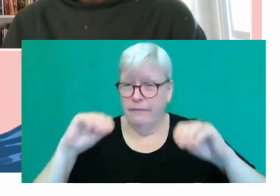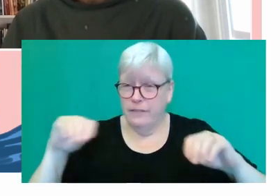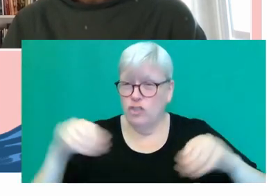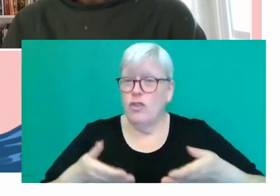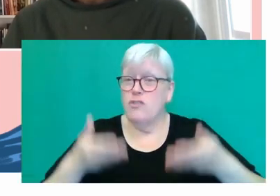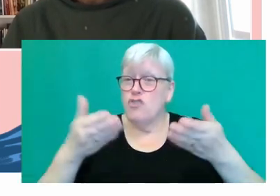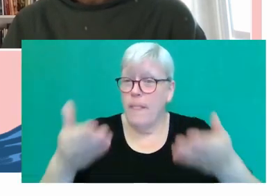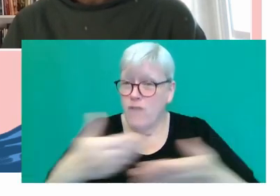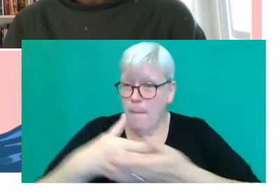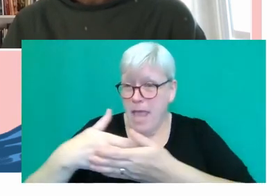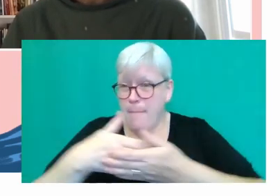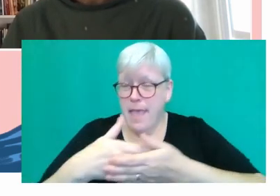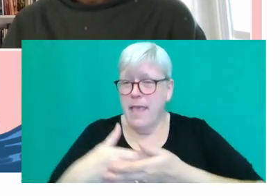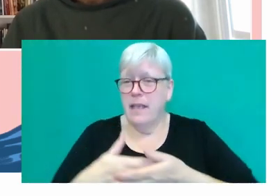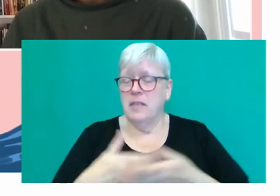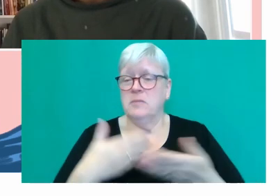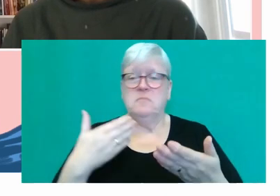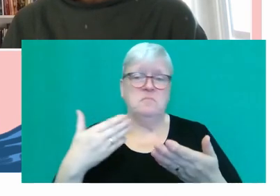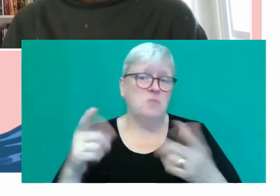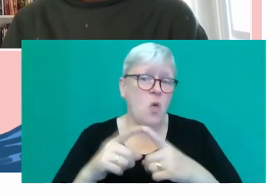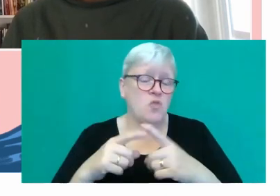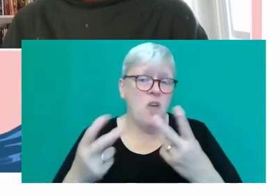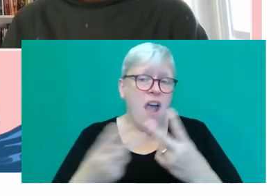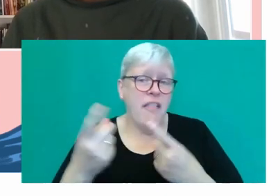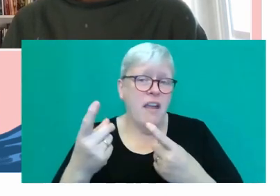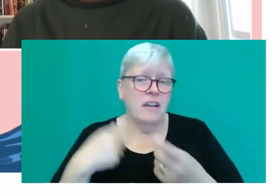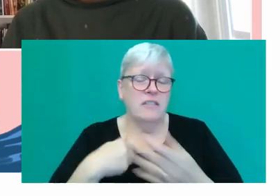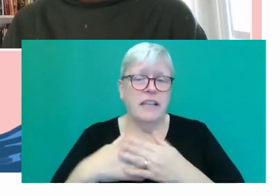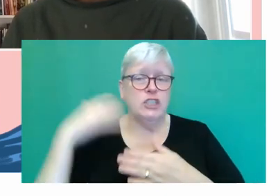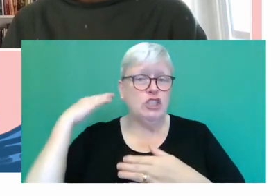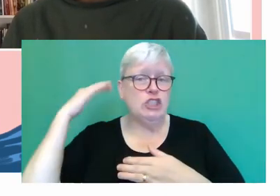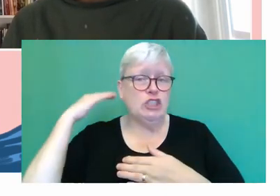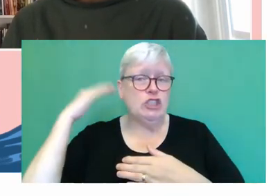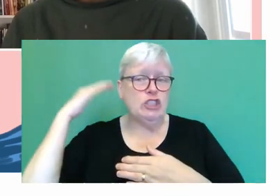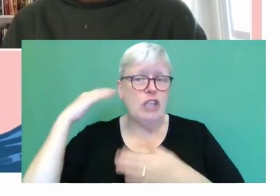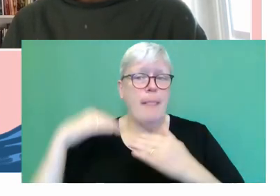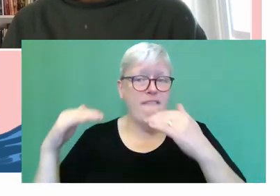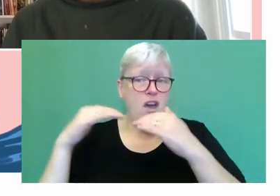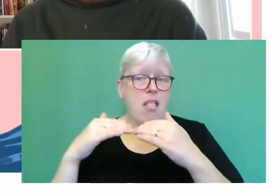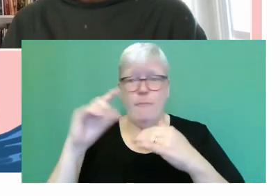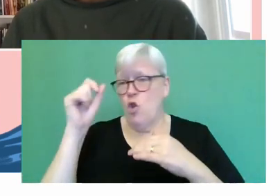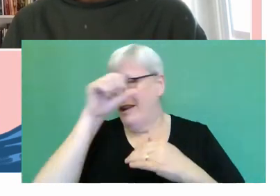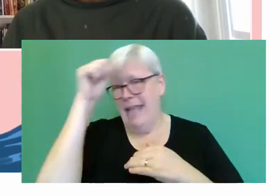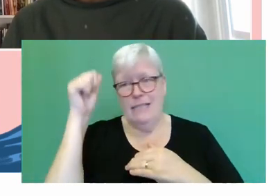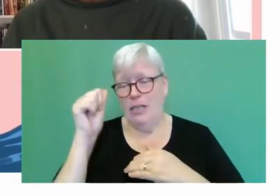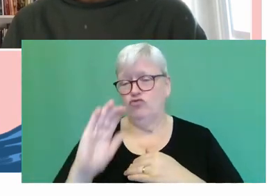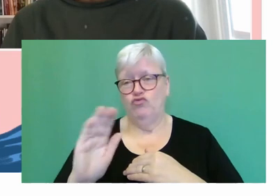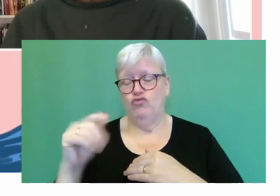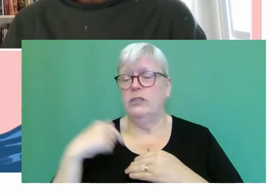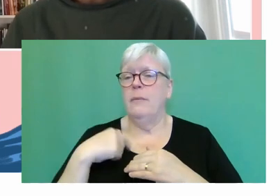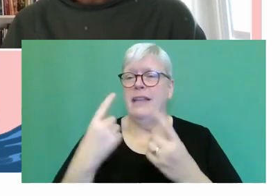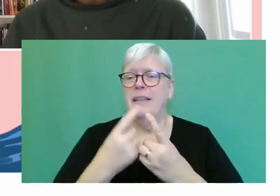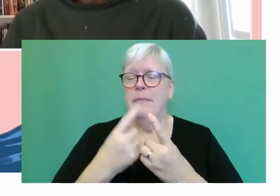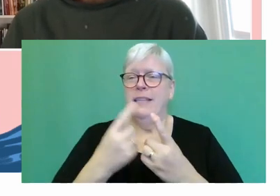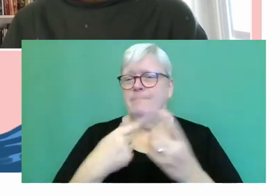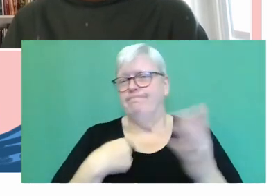and I just wondered if there was also another, on a subconscious level, I'm not an expert in this, clearly, there was some deeper significance